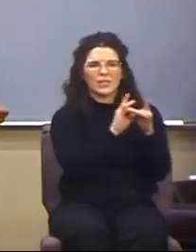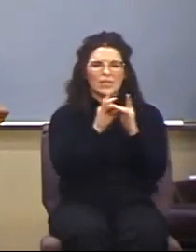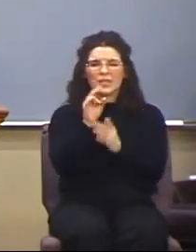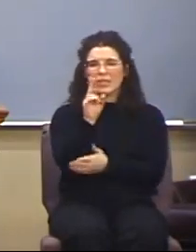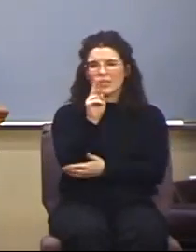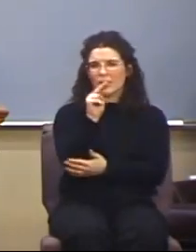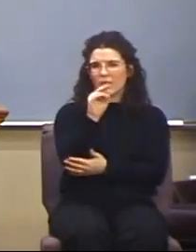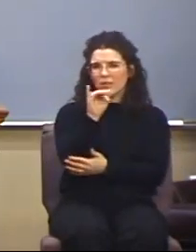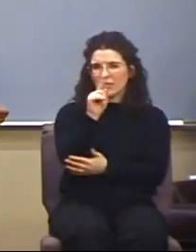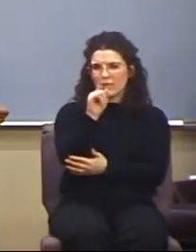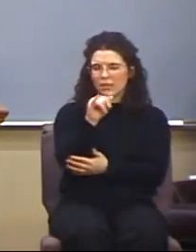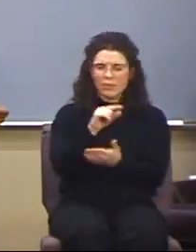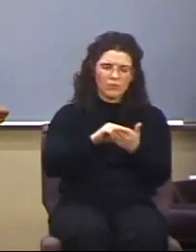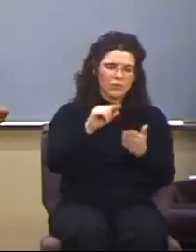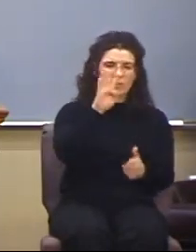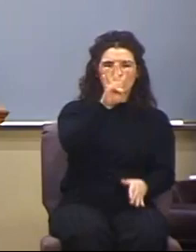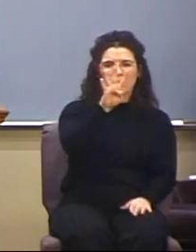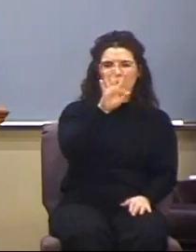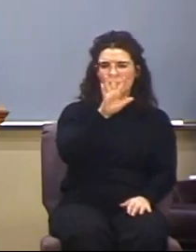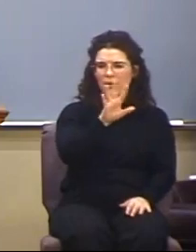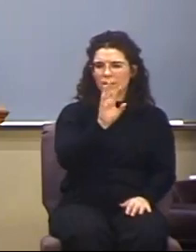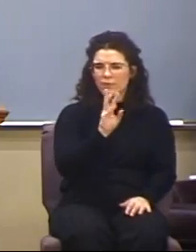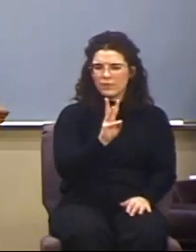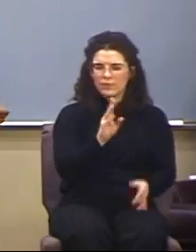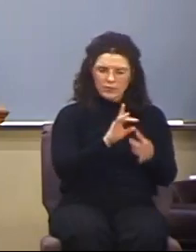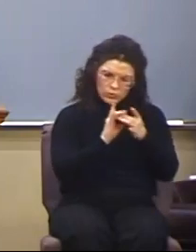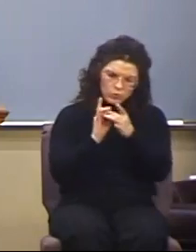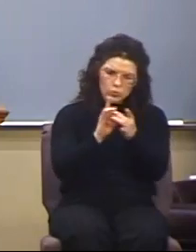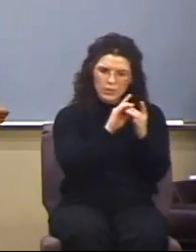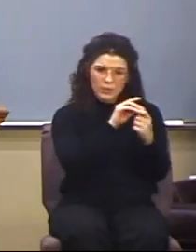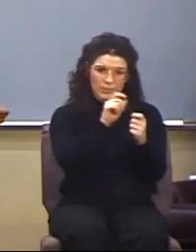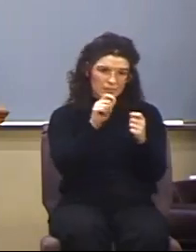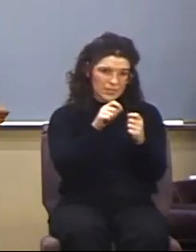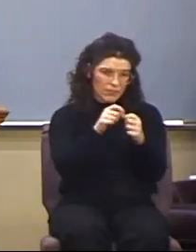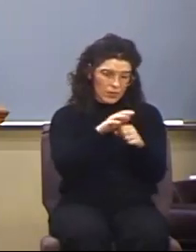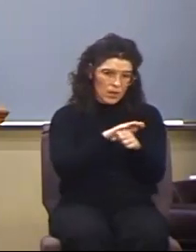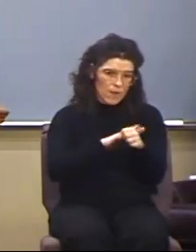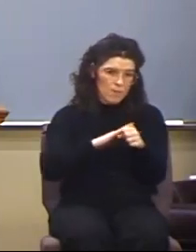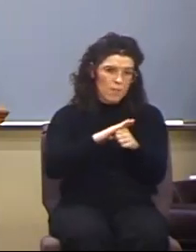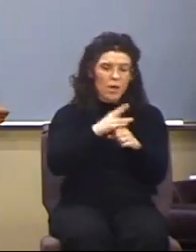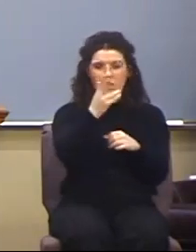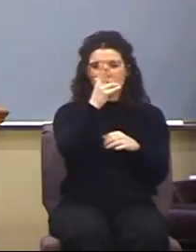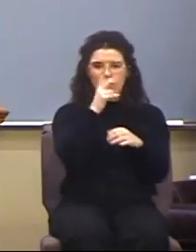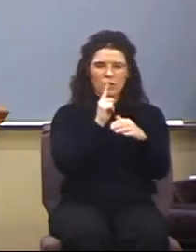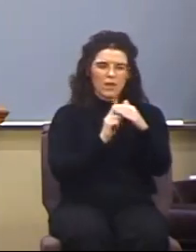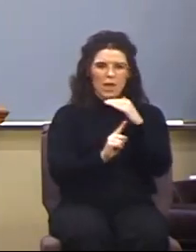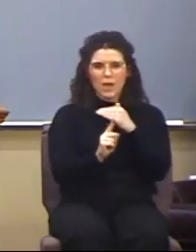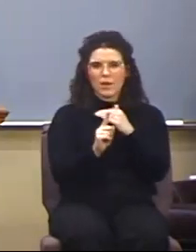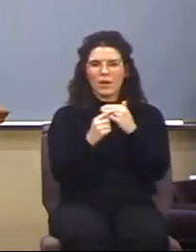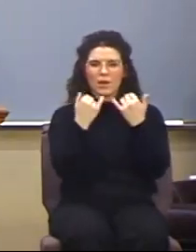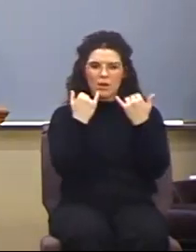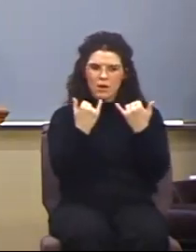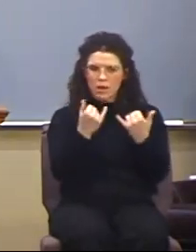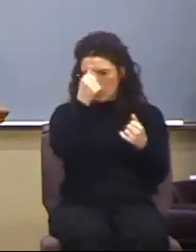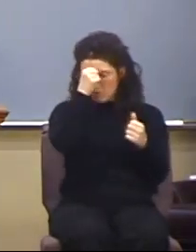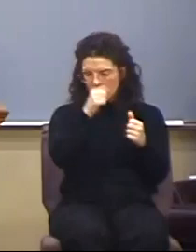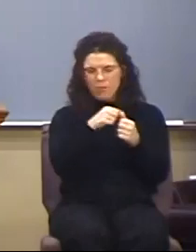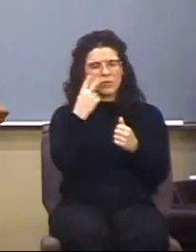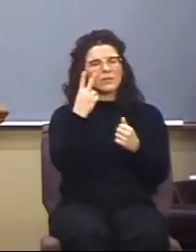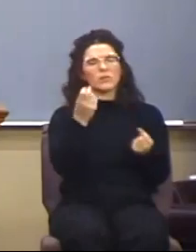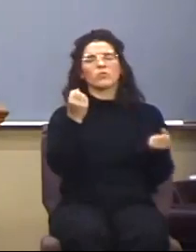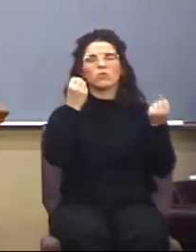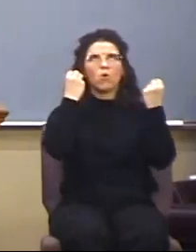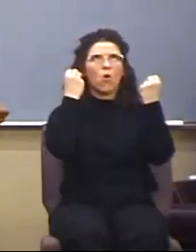in verses 4, 5, and 6, unity specifically among the Godhead. Now, remember, we've seen so many